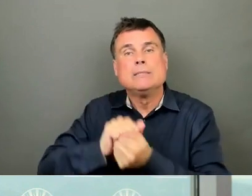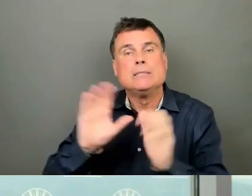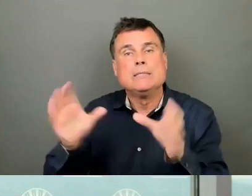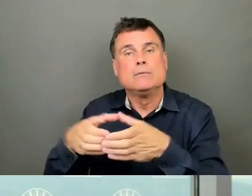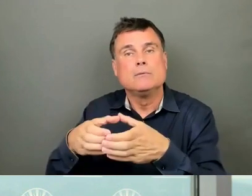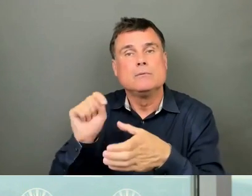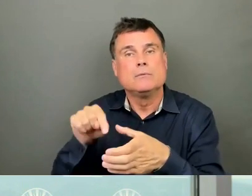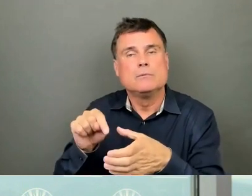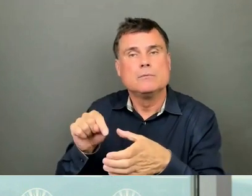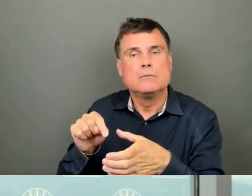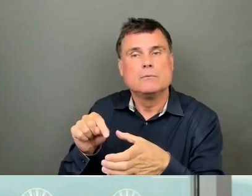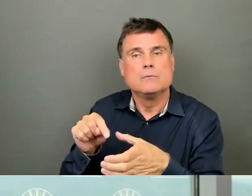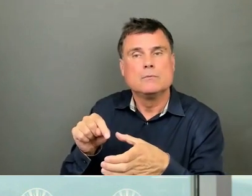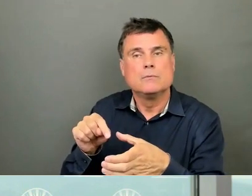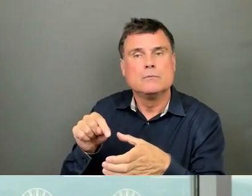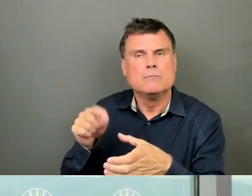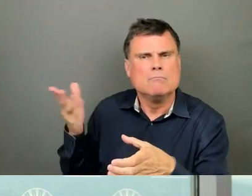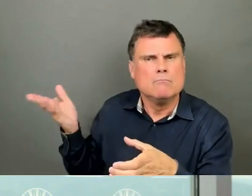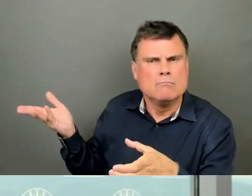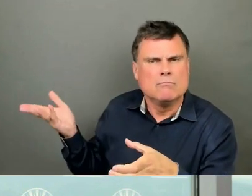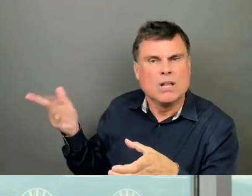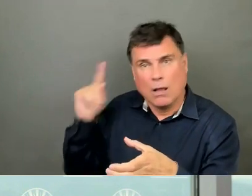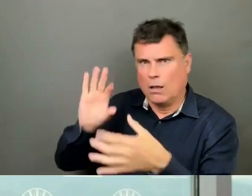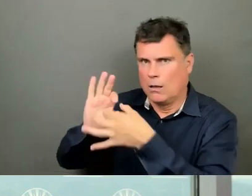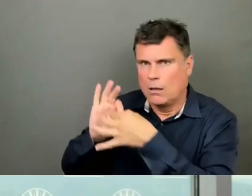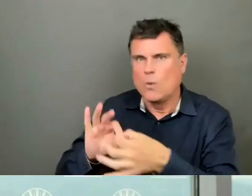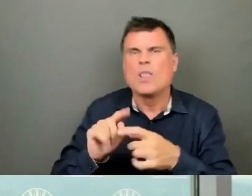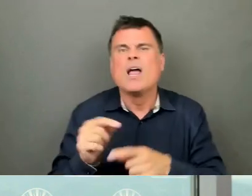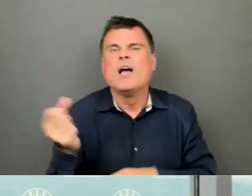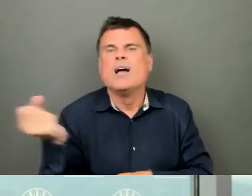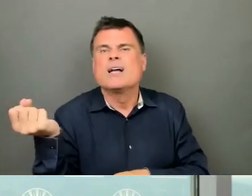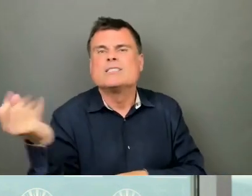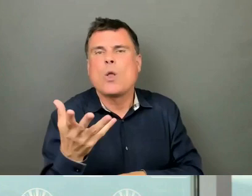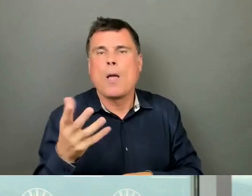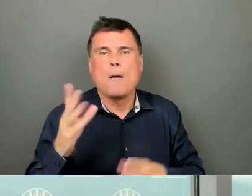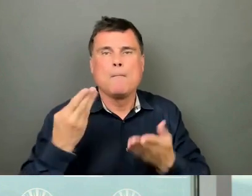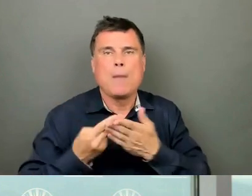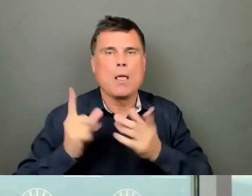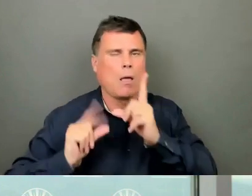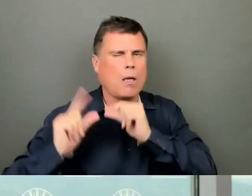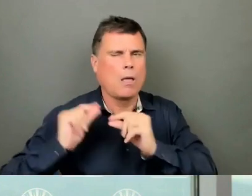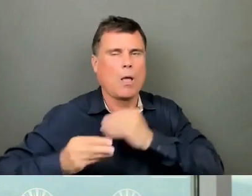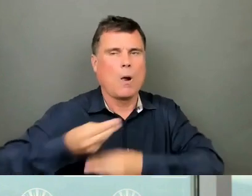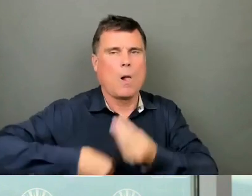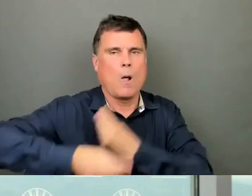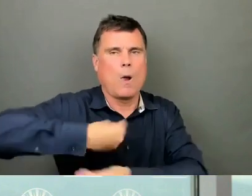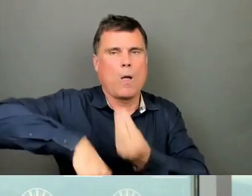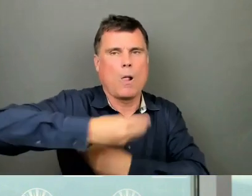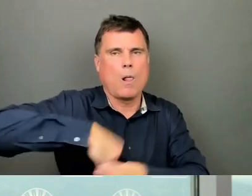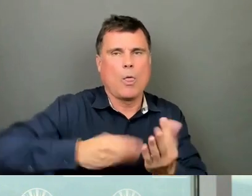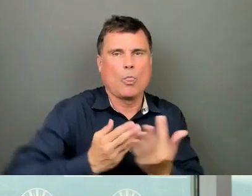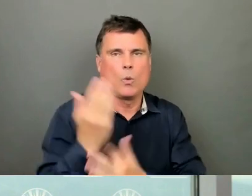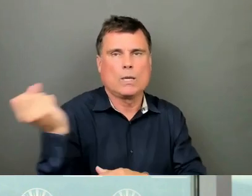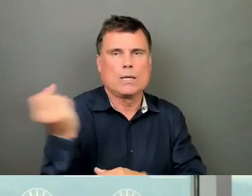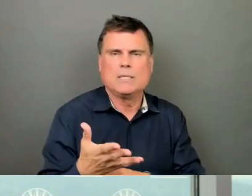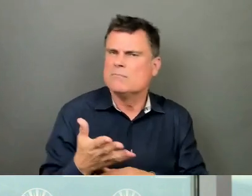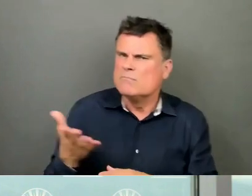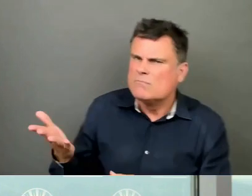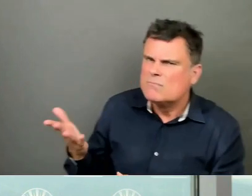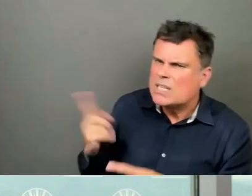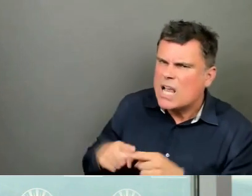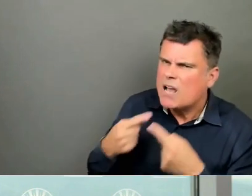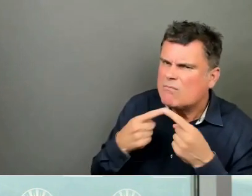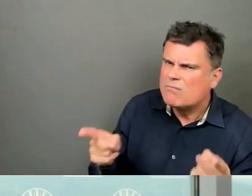One more minute. That's correct, Graham. My question. Do you think Edward Snowden